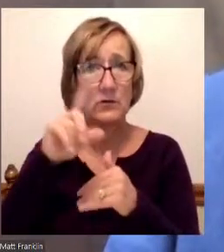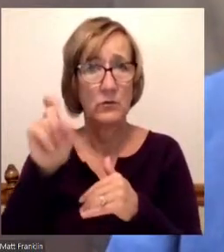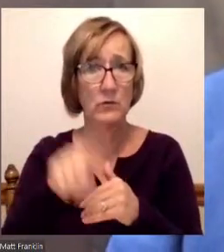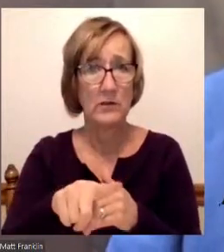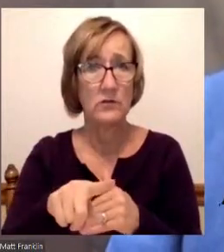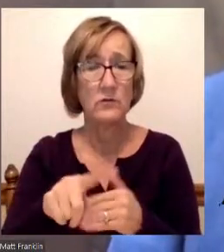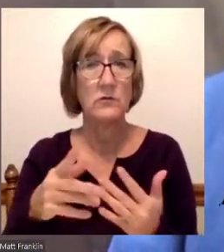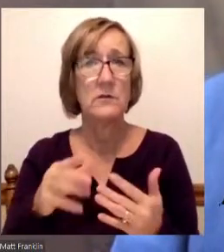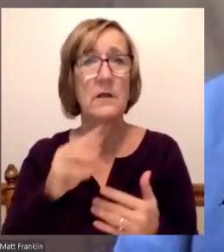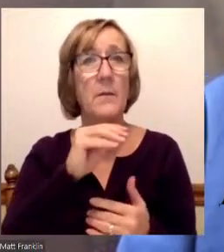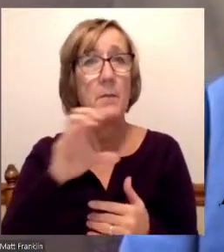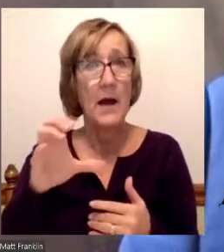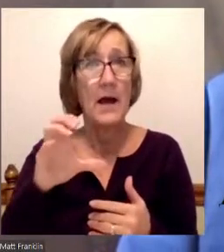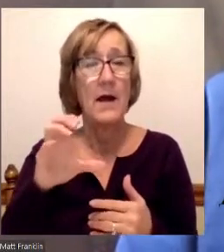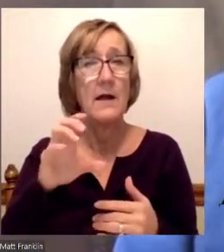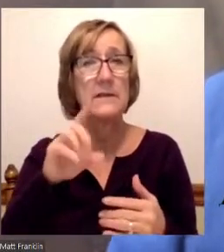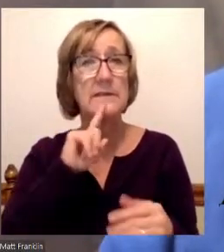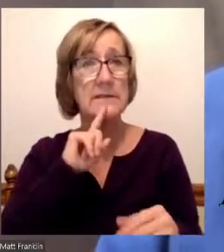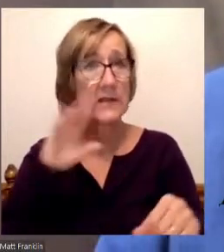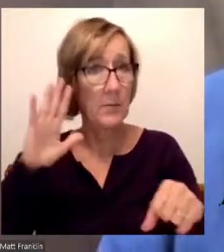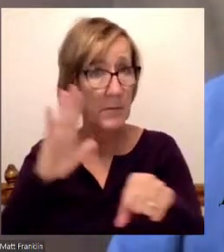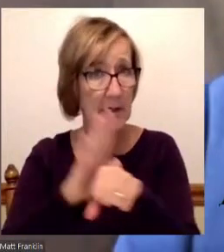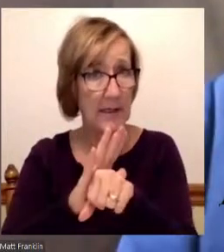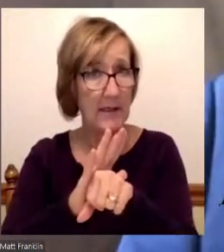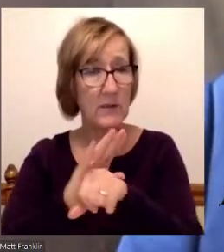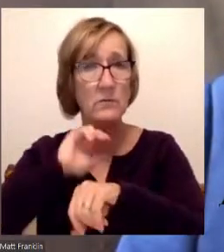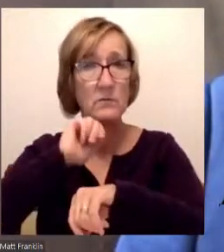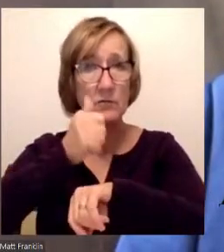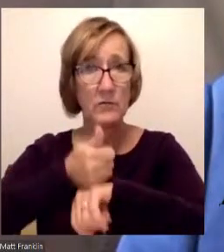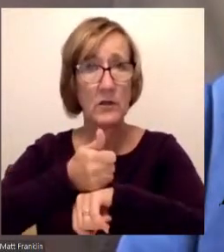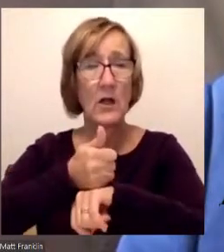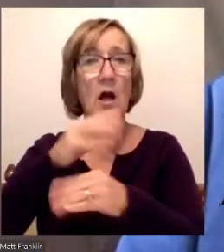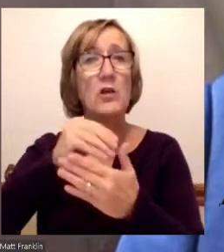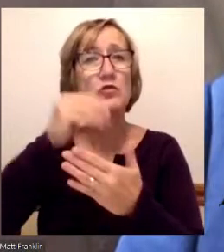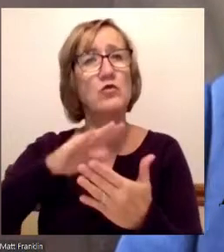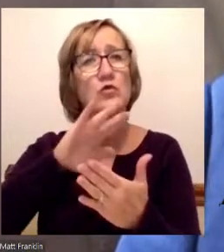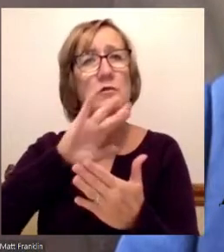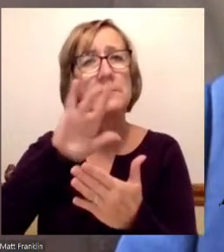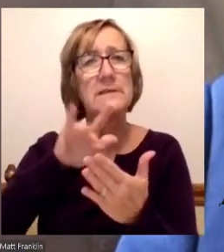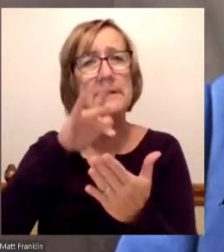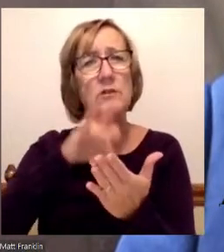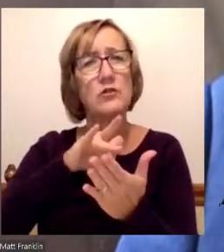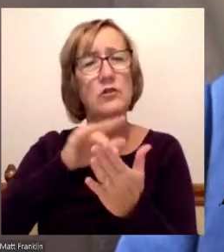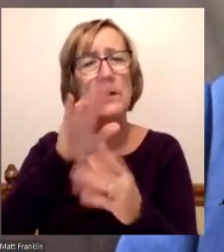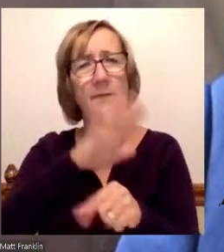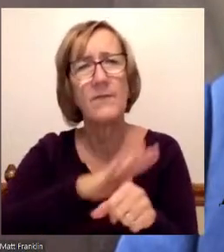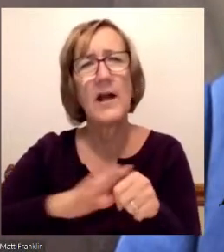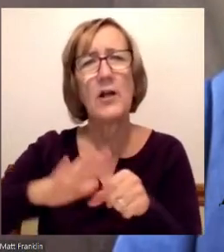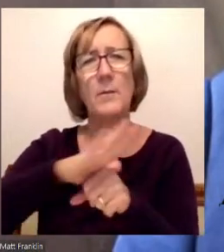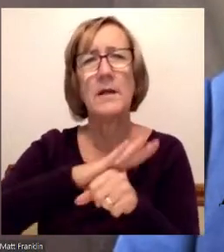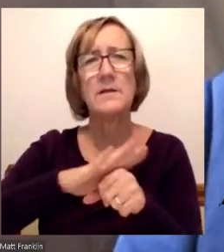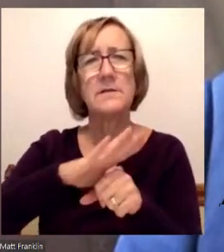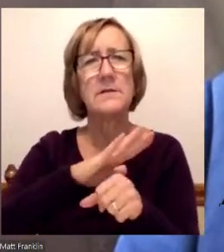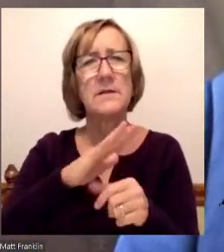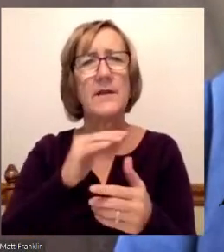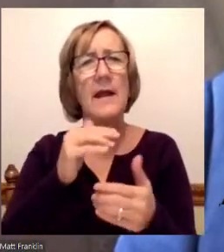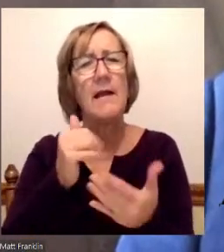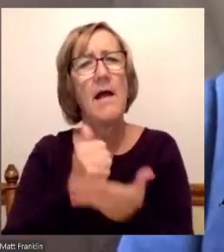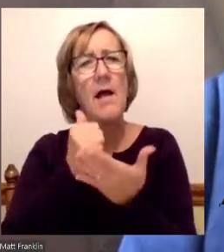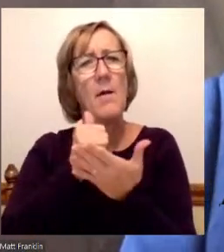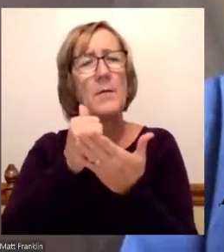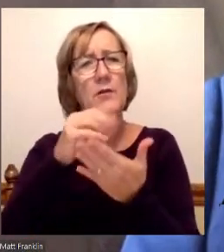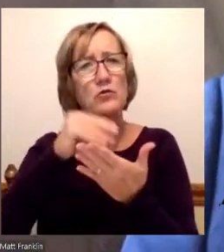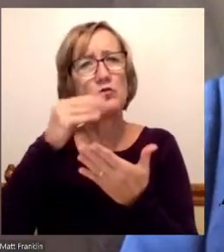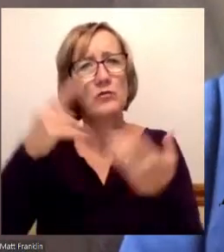which is Mott is committed to creating a student-centered environment that prioritizes student success. What do you think are the